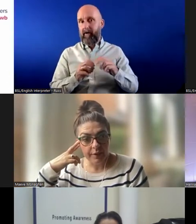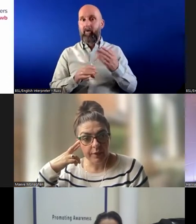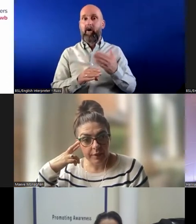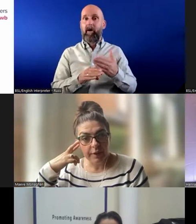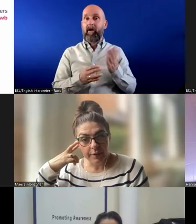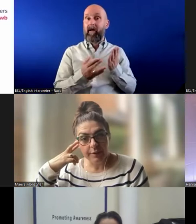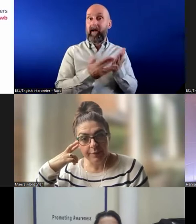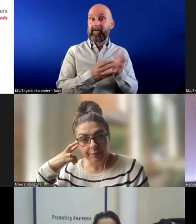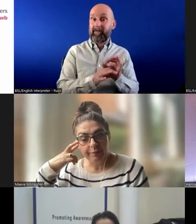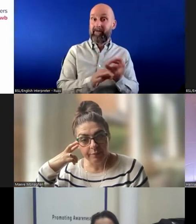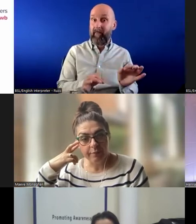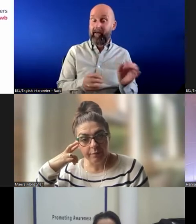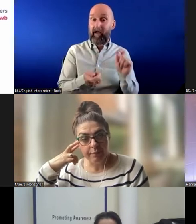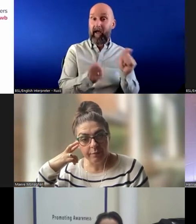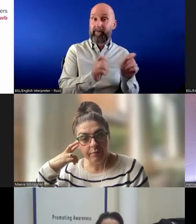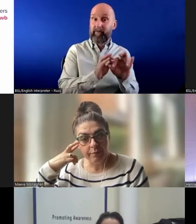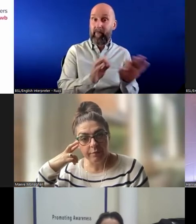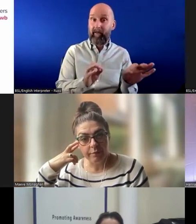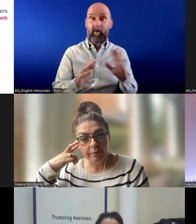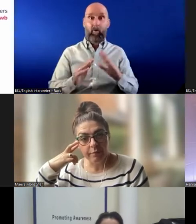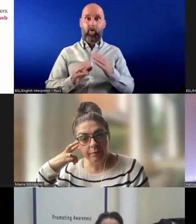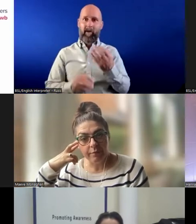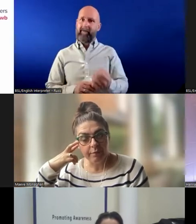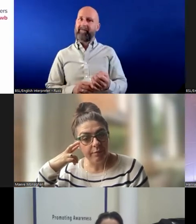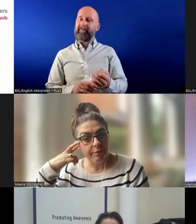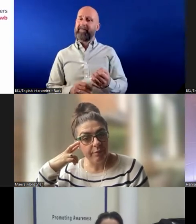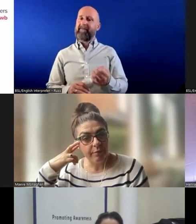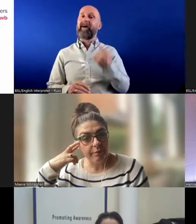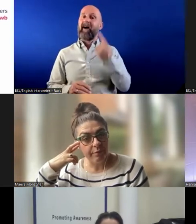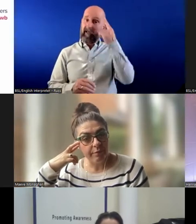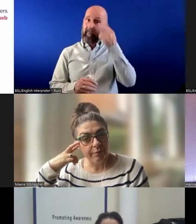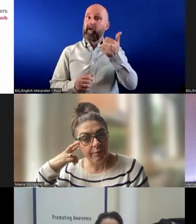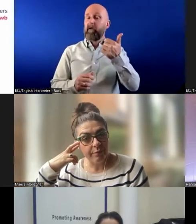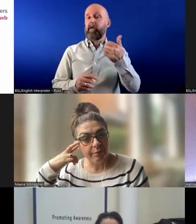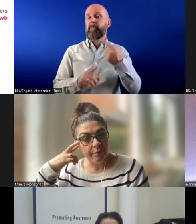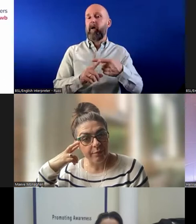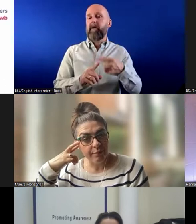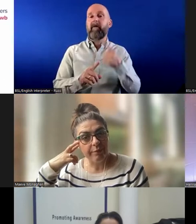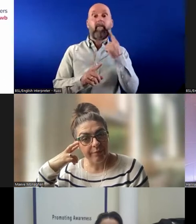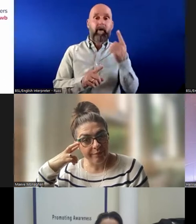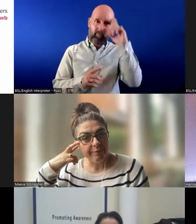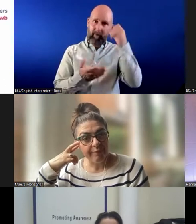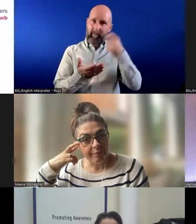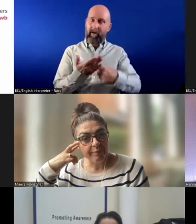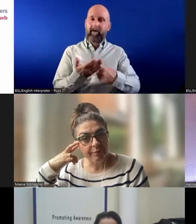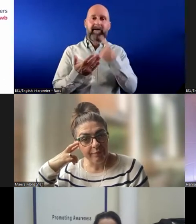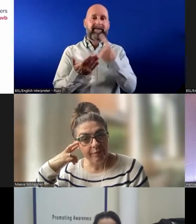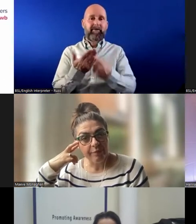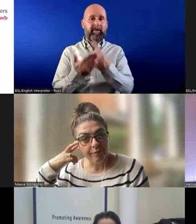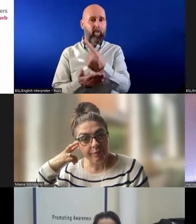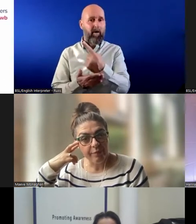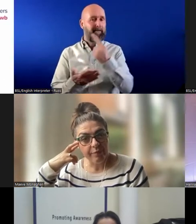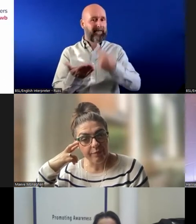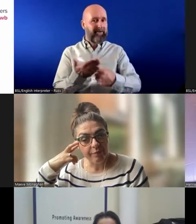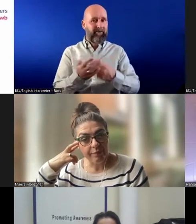no access to anything so yeah I think it's been a good thing but one size doesn't fit all perfect thanks